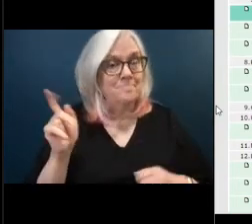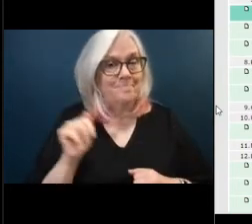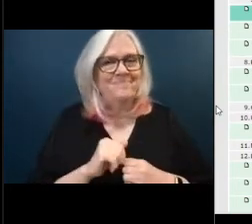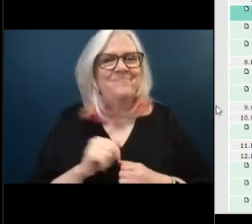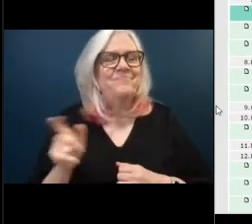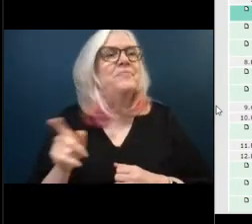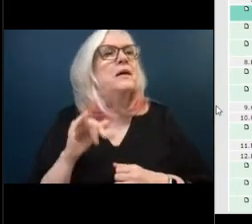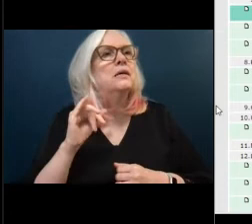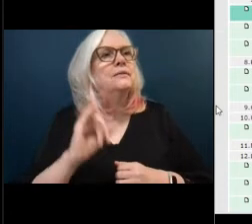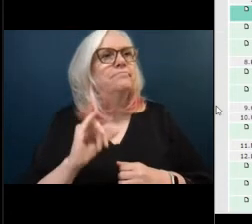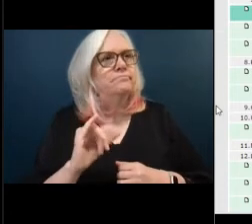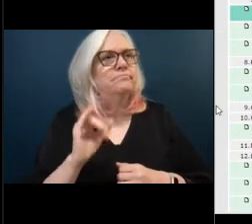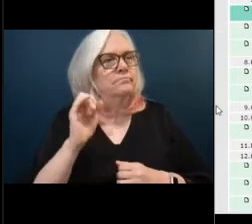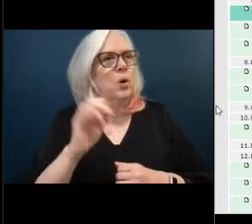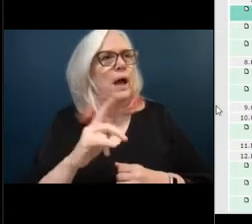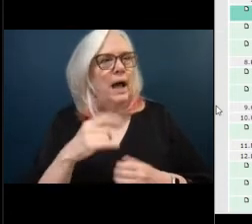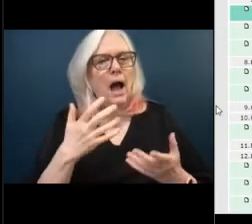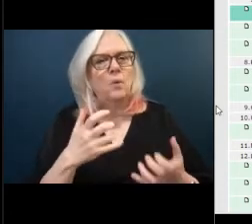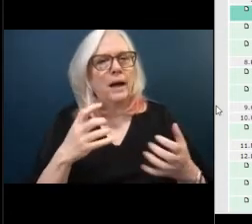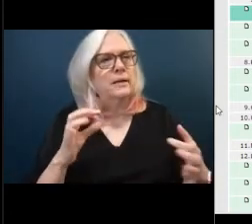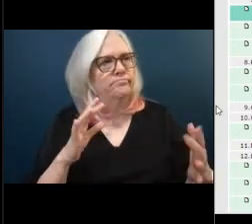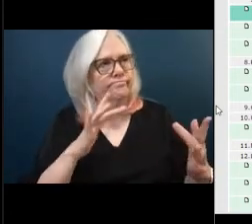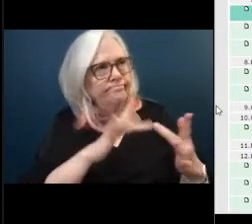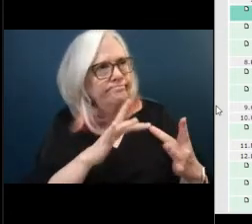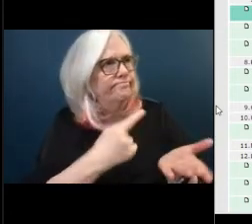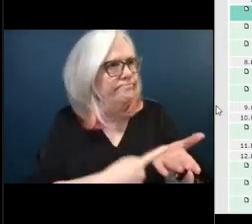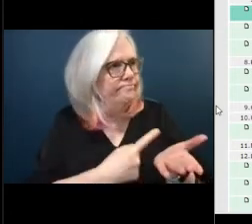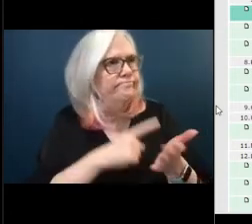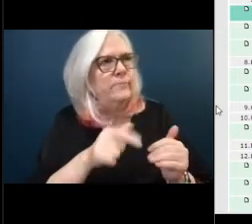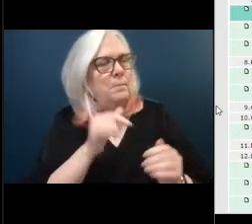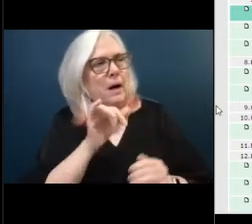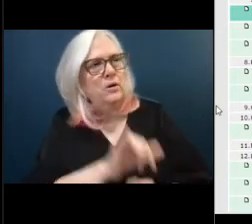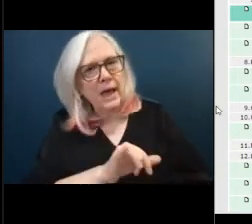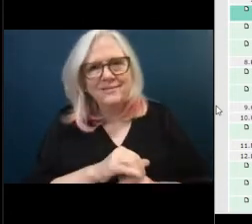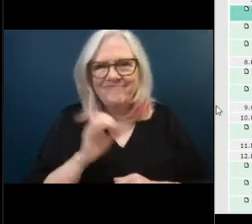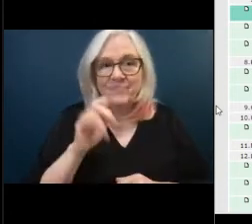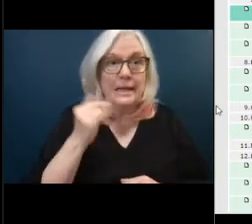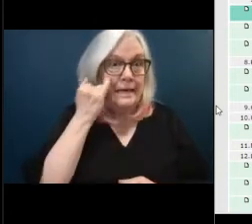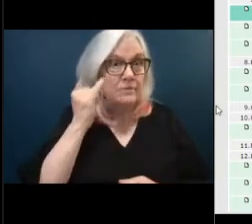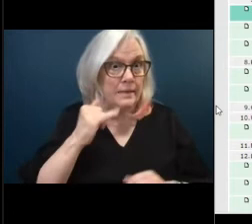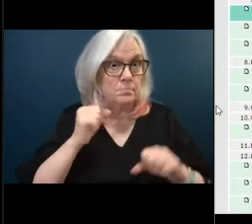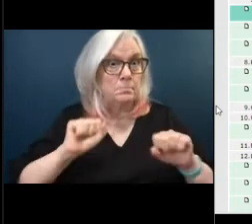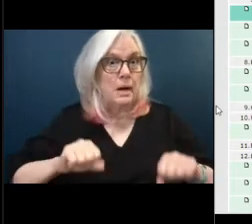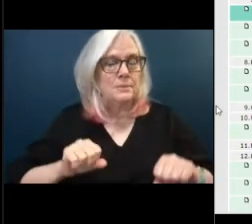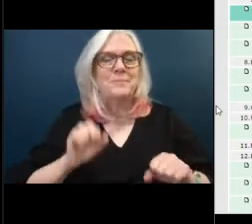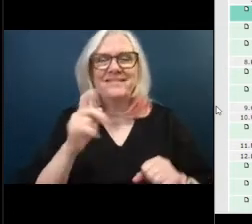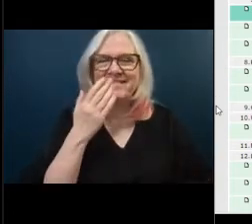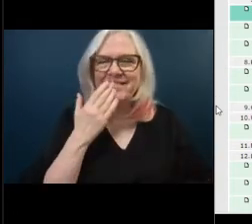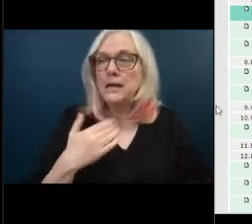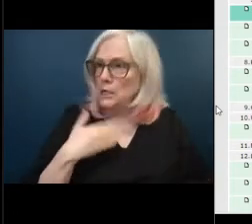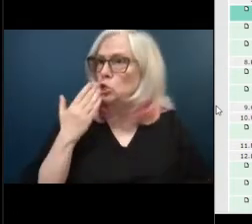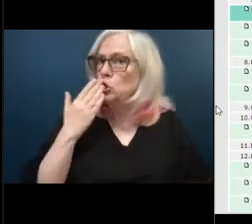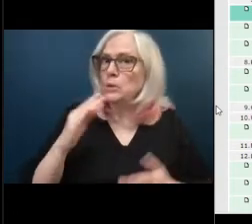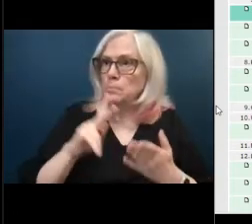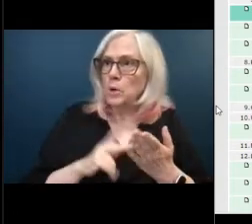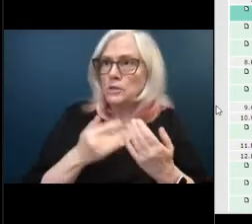okay i i want to connect with you on that okay and and and jim if that's possible thank you yeah it's a good project i'm